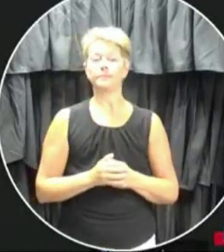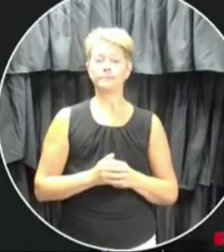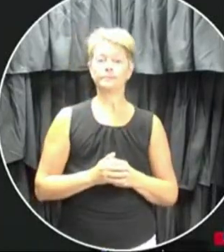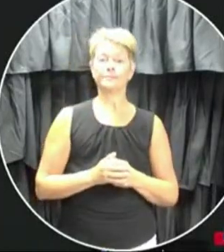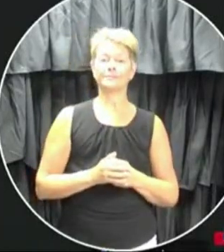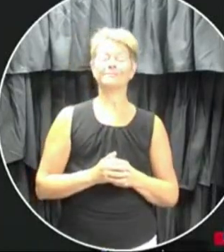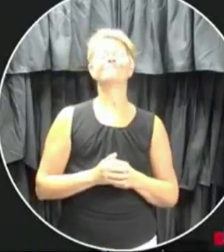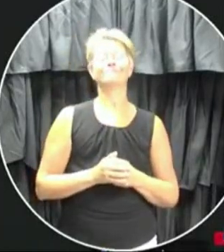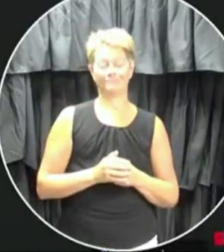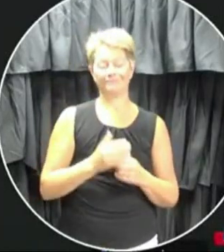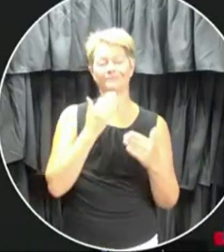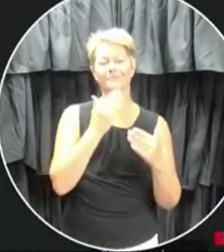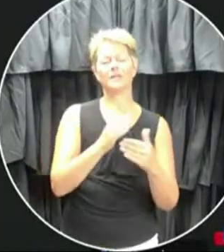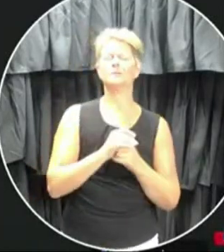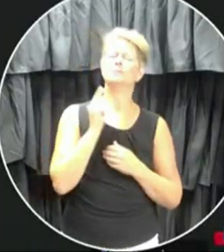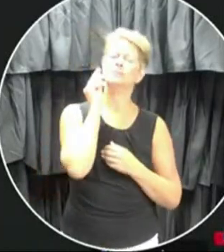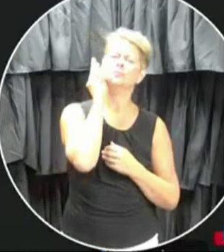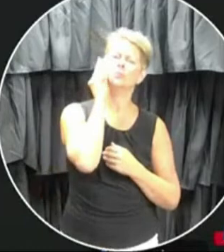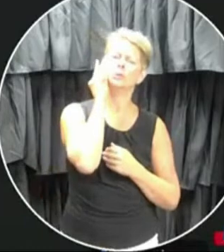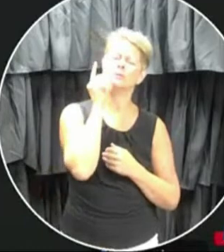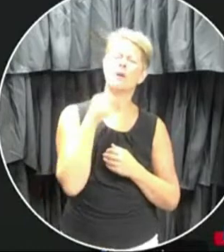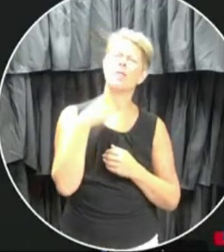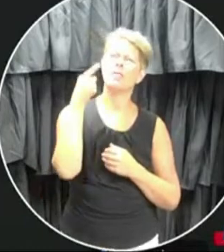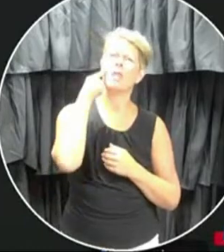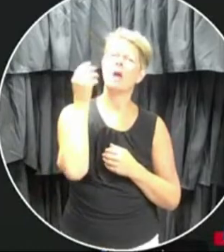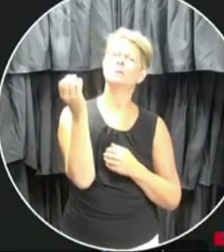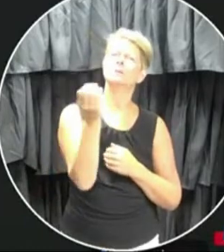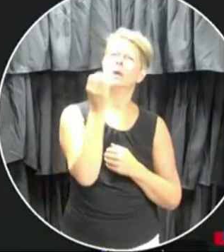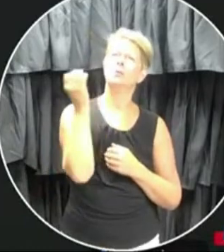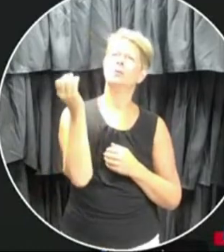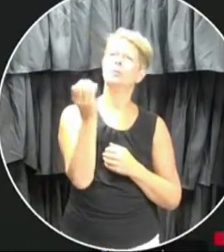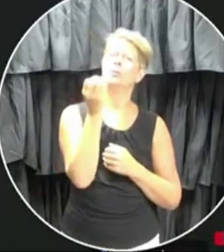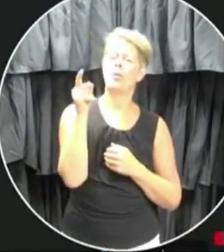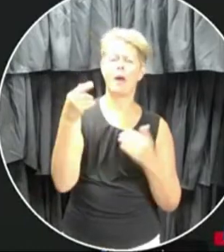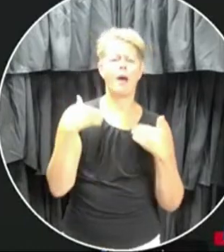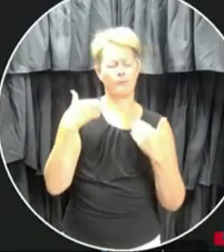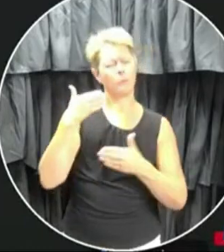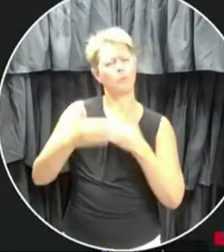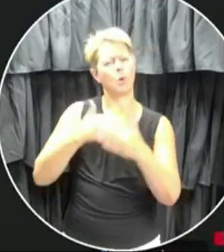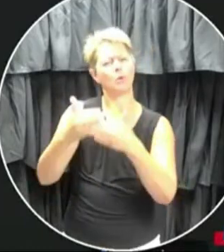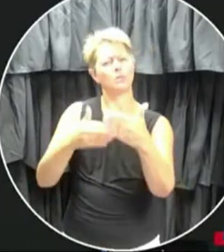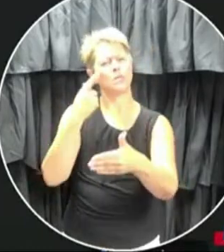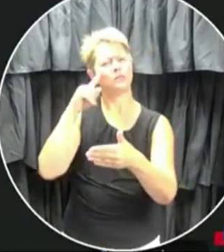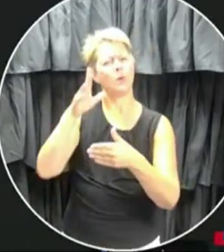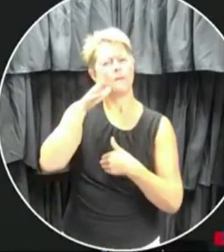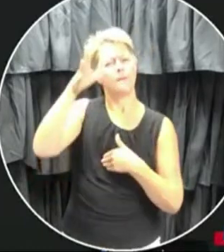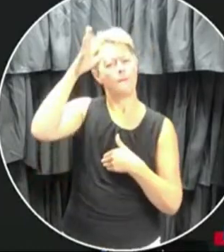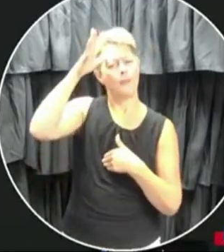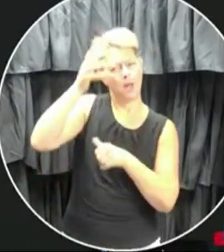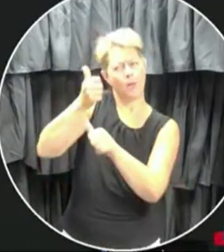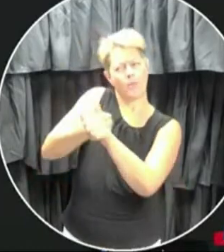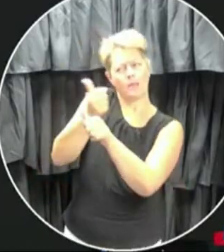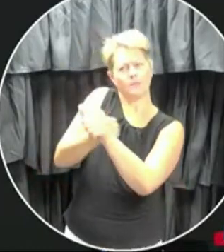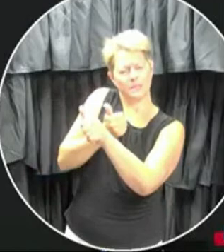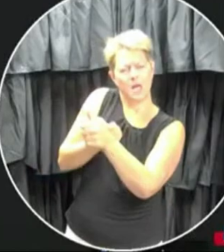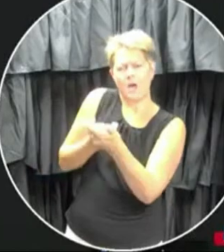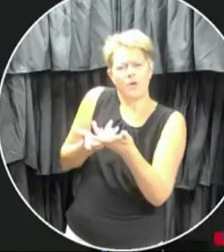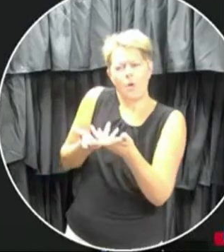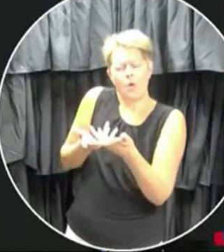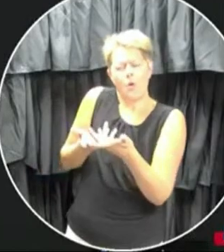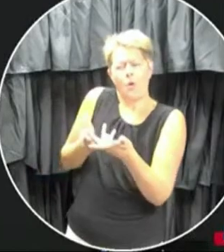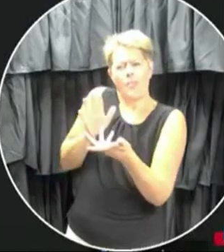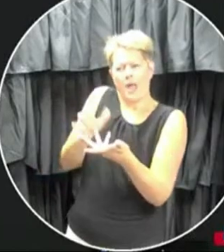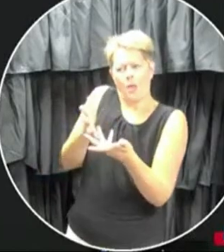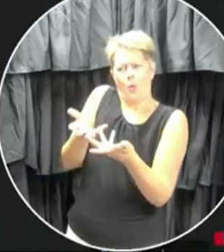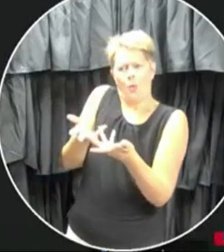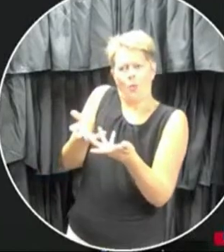Thanks. Just wondering, I think it might be Ontario has a process to follow for parents who choose not to send their